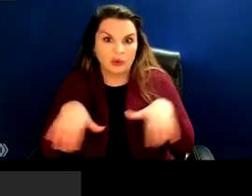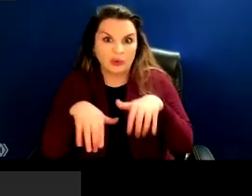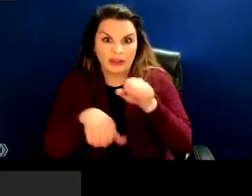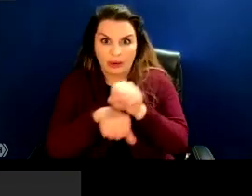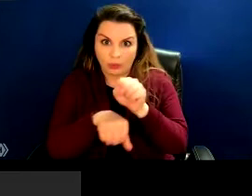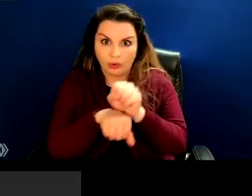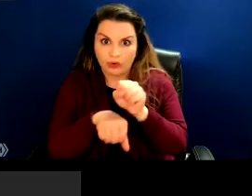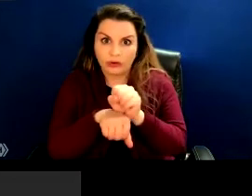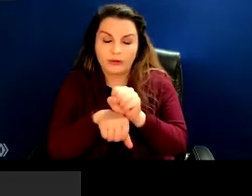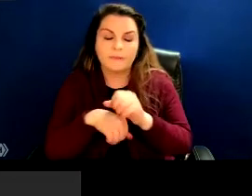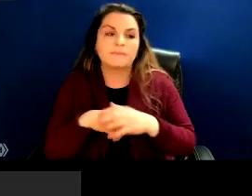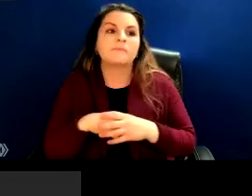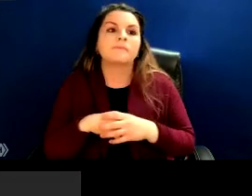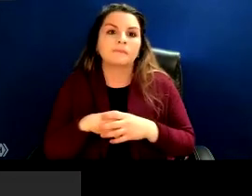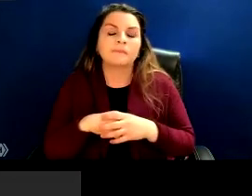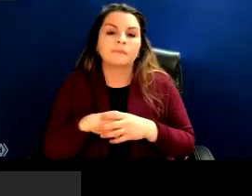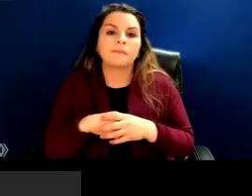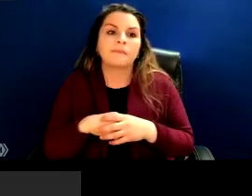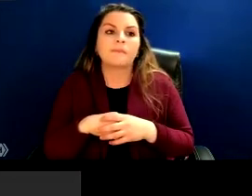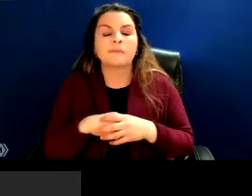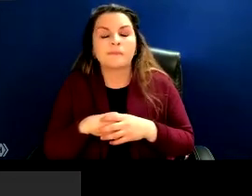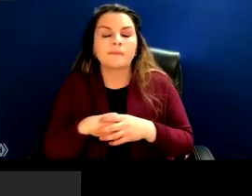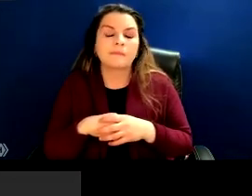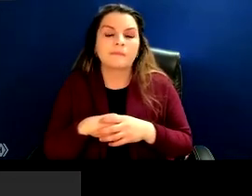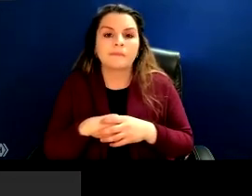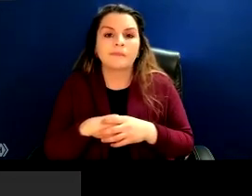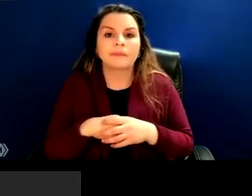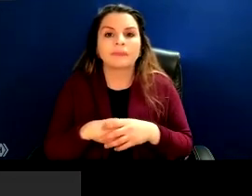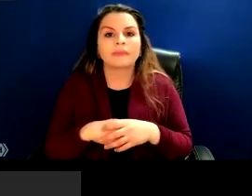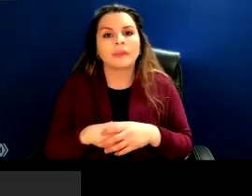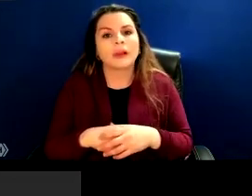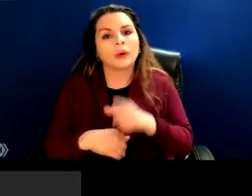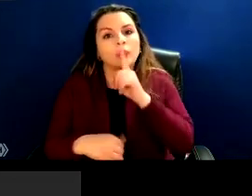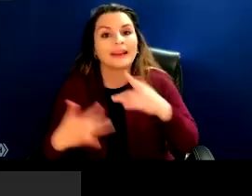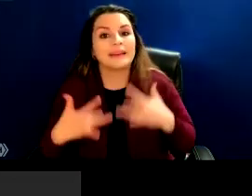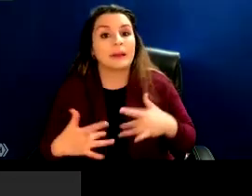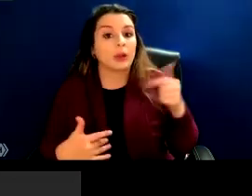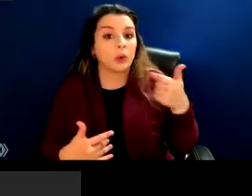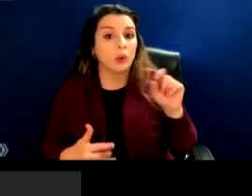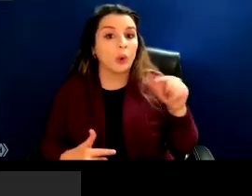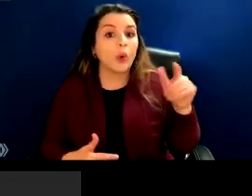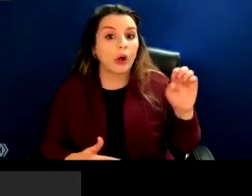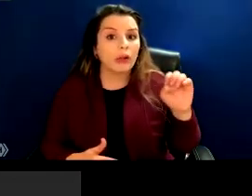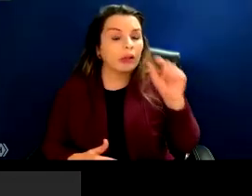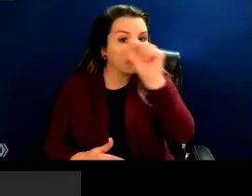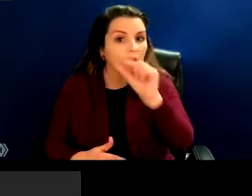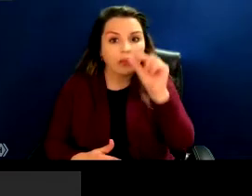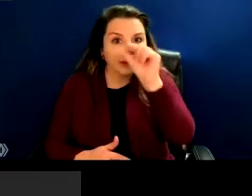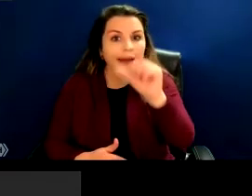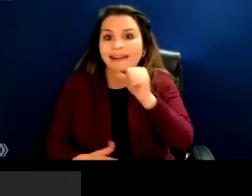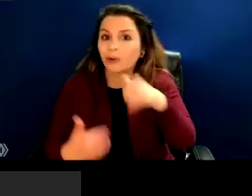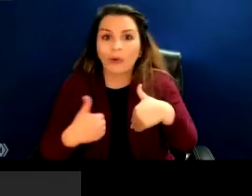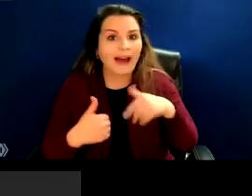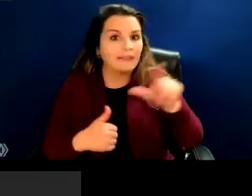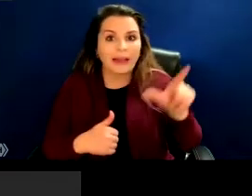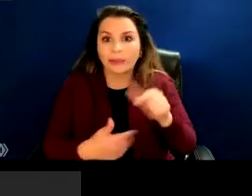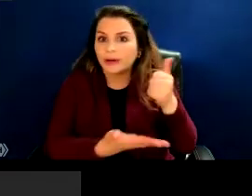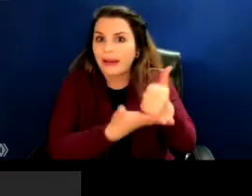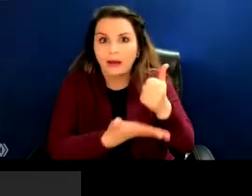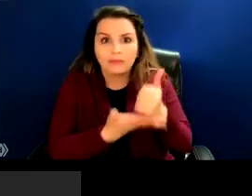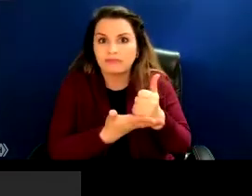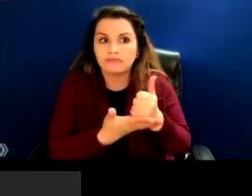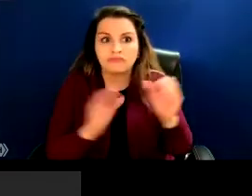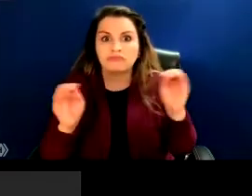that in, for the most part, in the case of something like Google, you don't have librarians necessarily